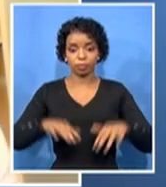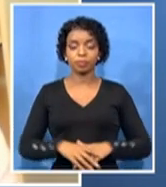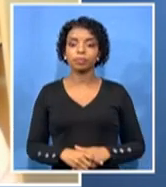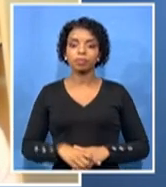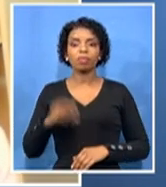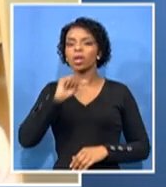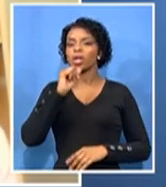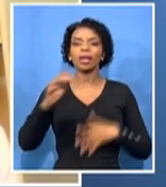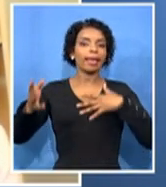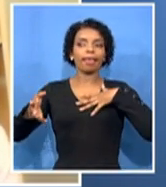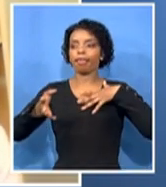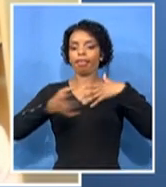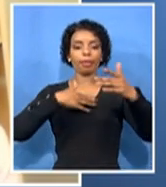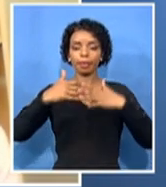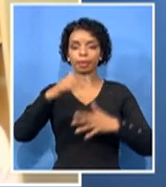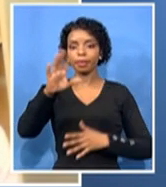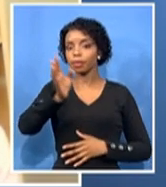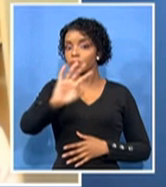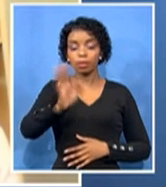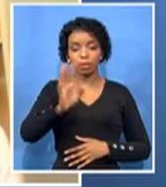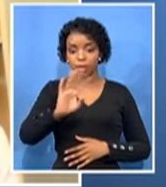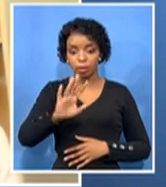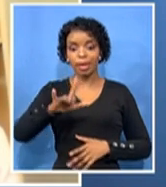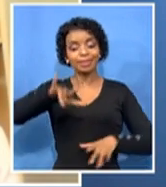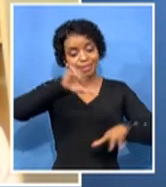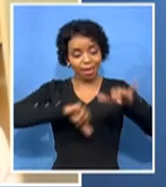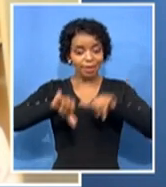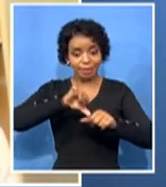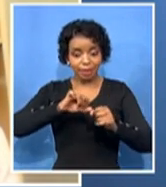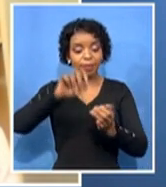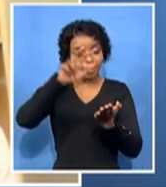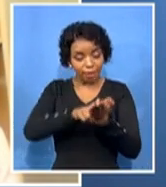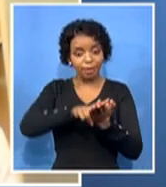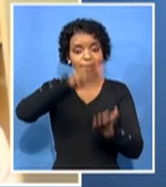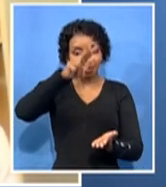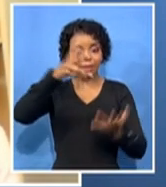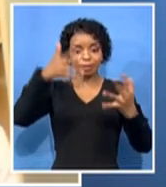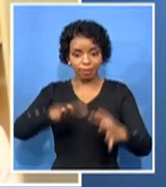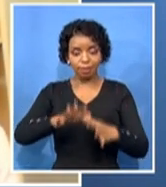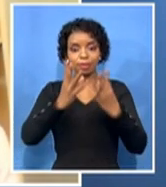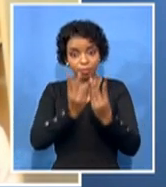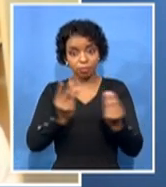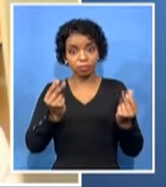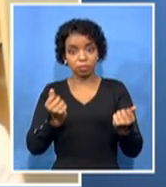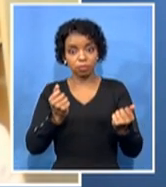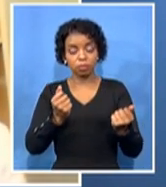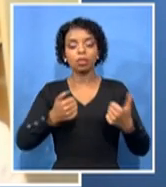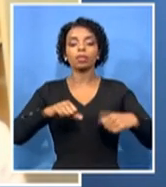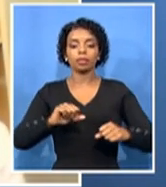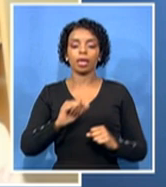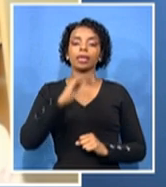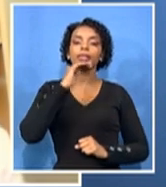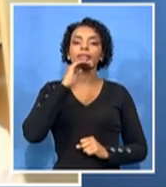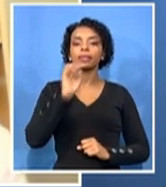scientific solution, then it is very unlikely that we would have a second wave. However,